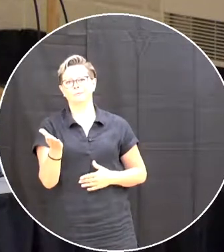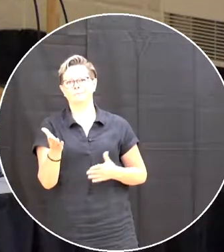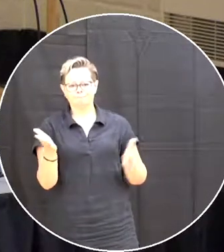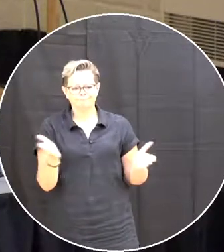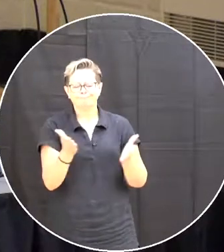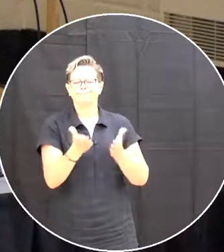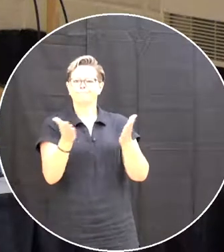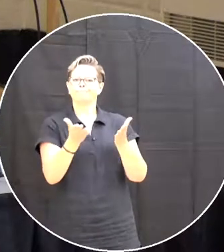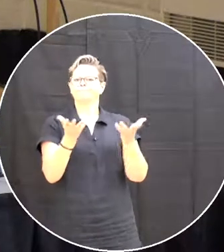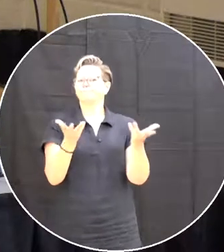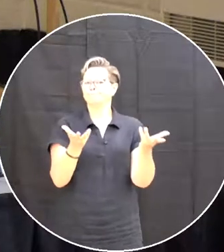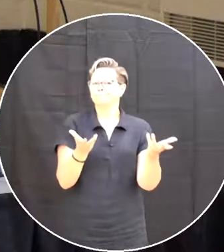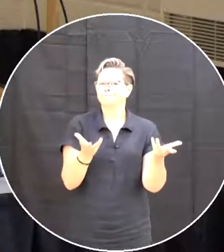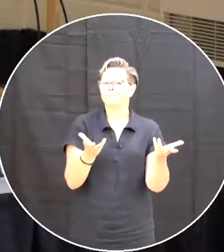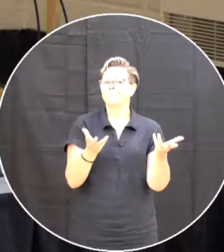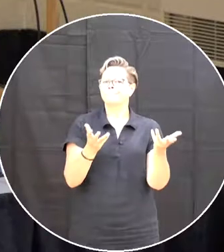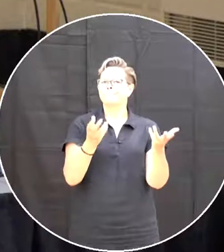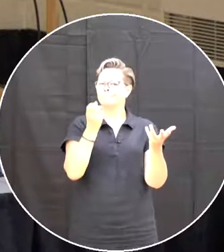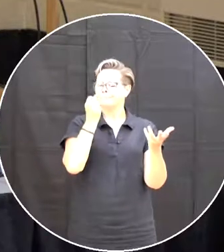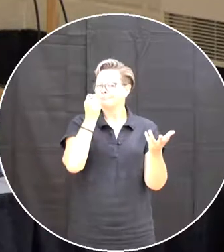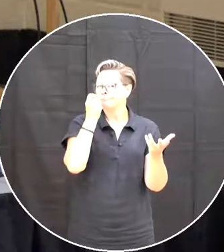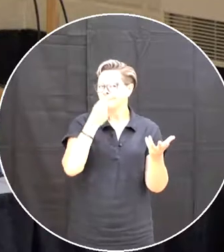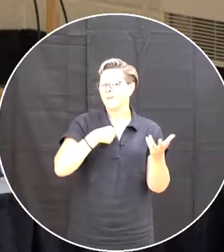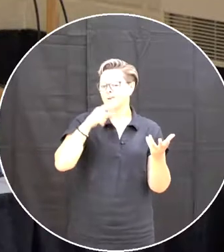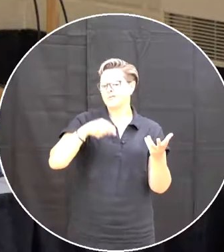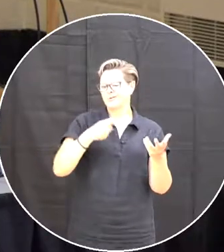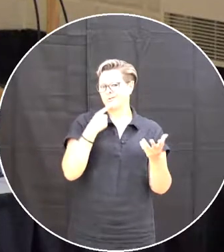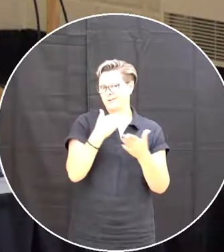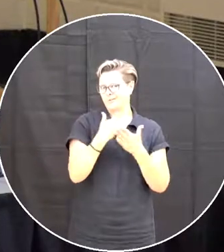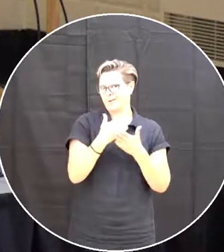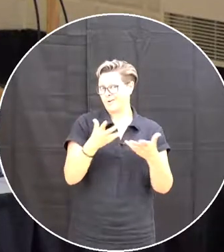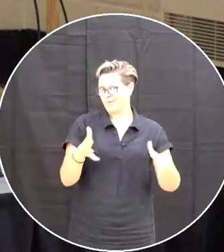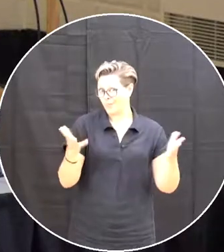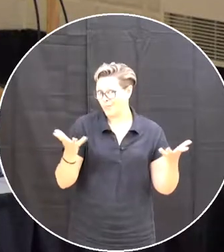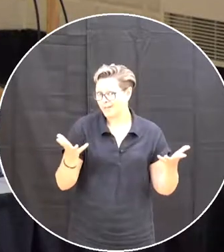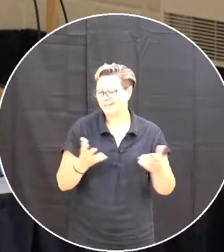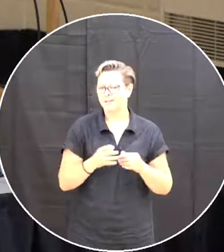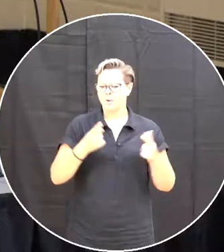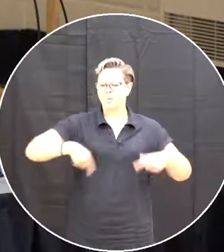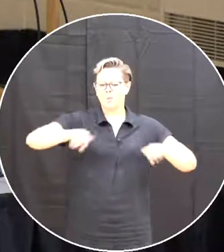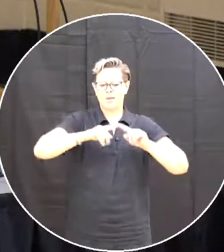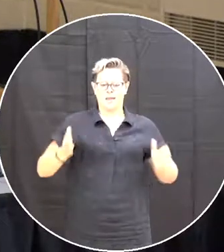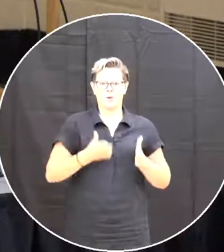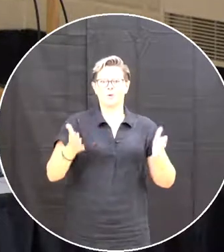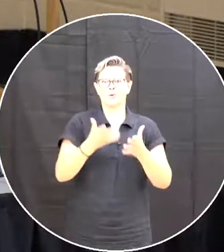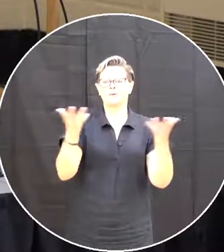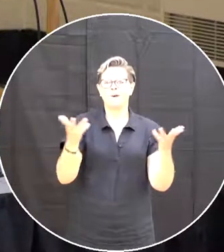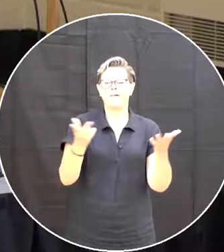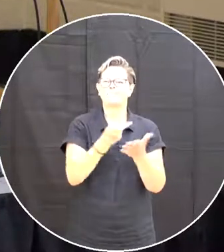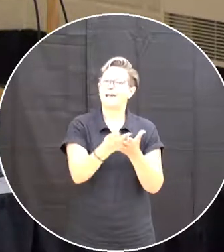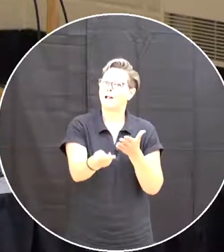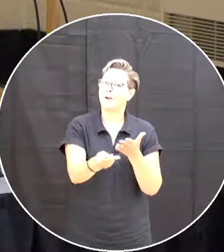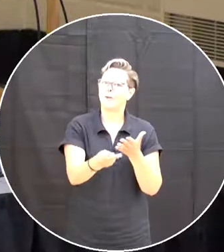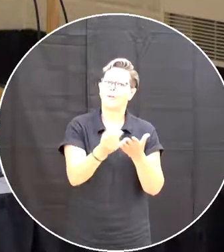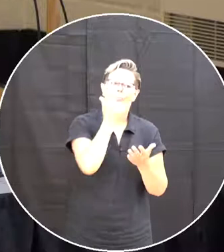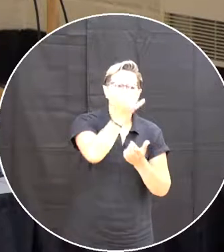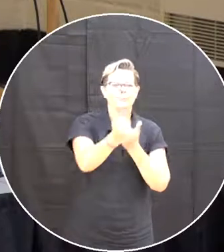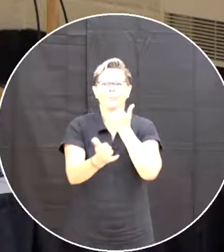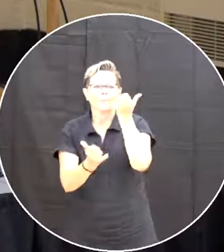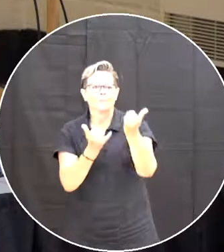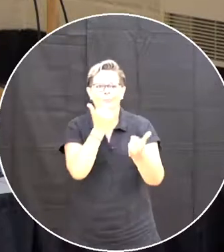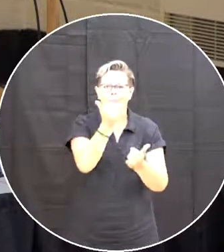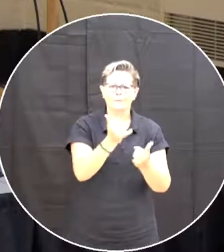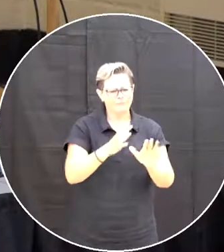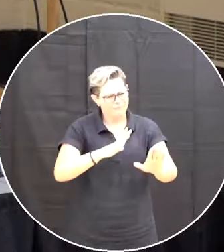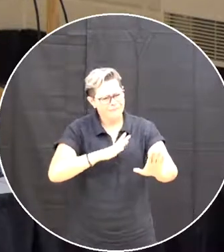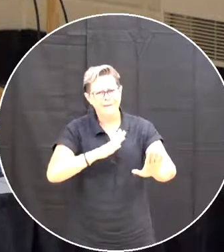The other aspect of this That I should have referenced Is We're encouraging failure In this In other words It's